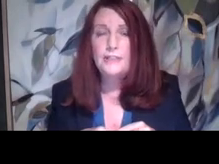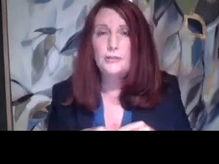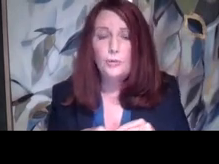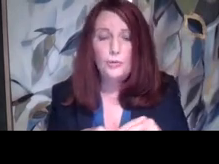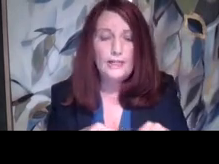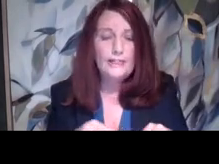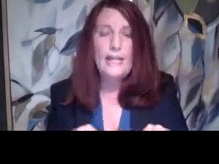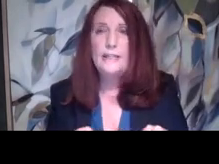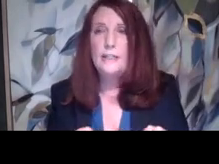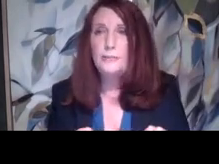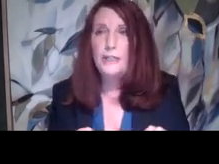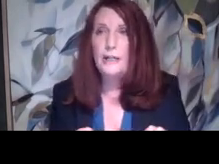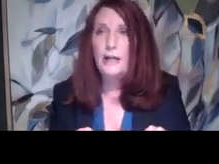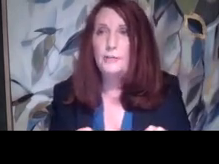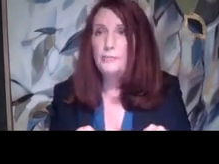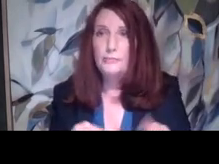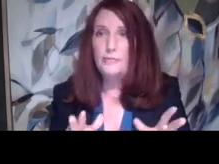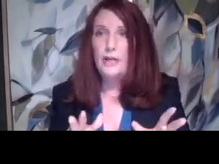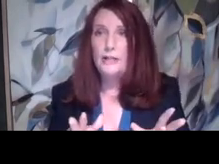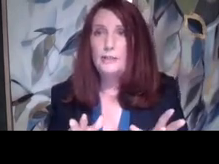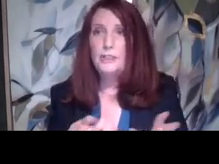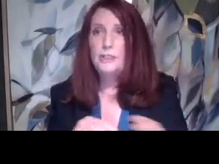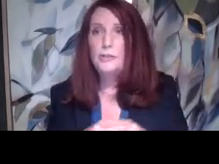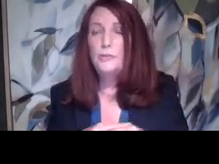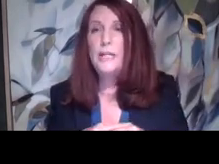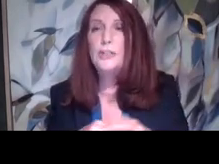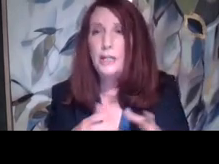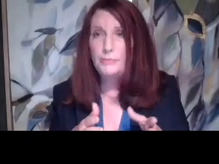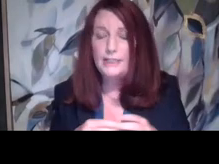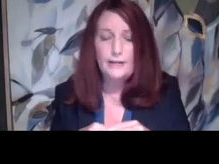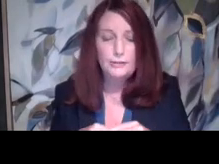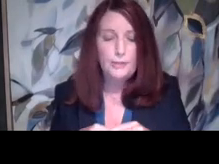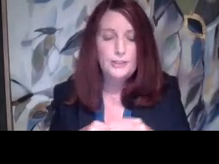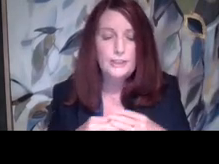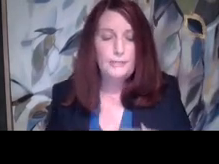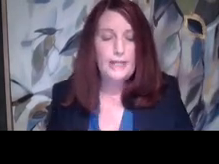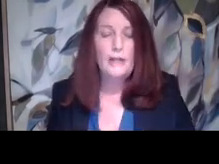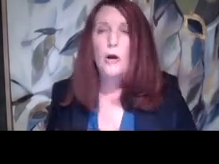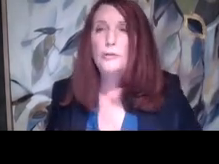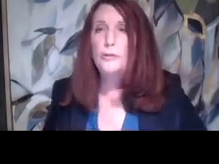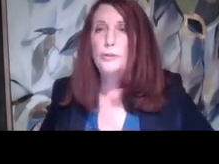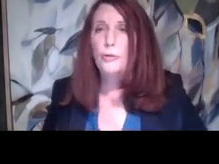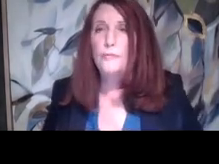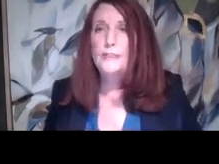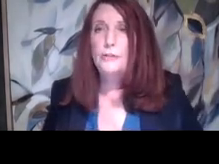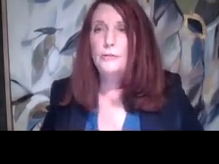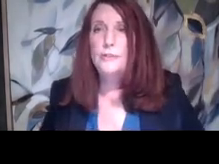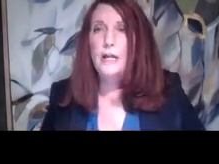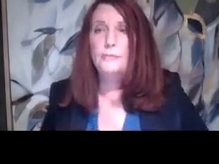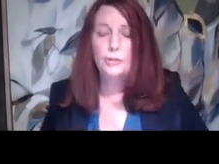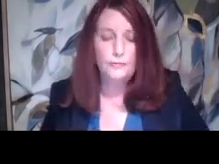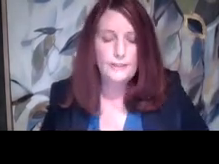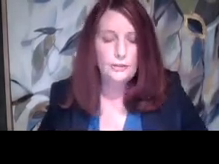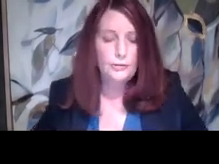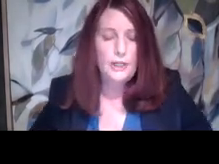activities at the school and they need to be, uh, not subject to discrimination and be allowed to participate. Also school visitors,